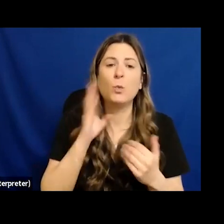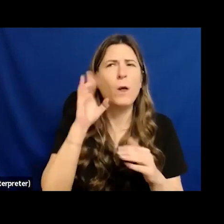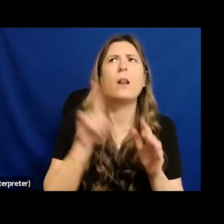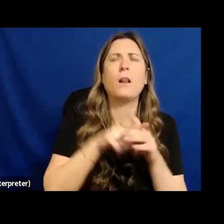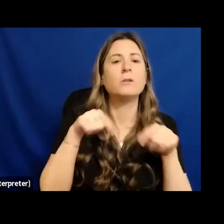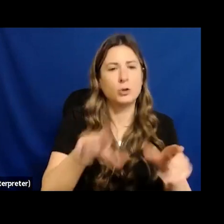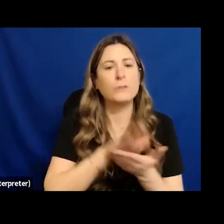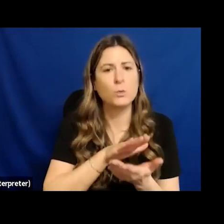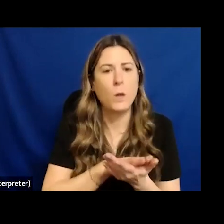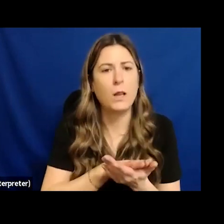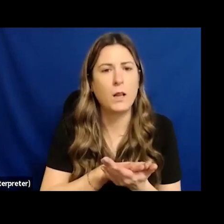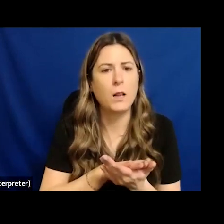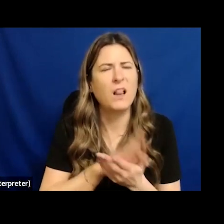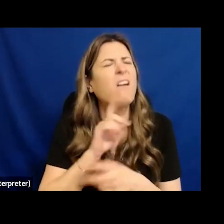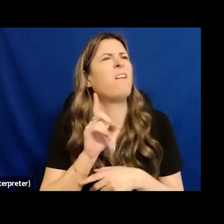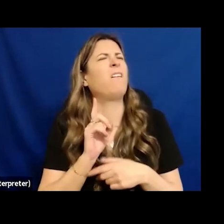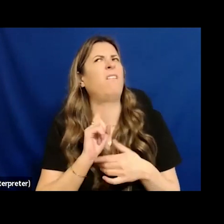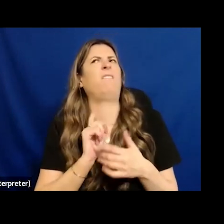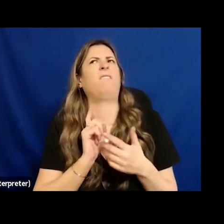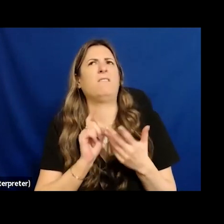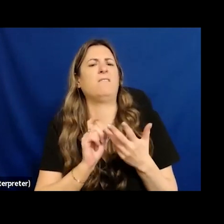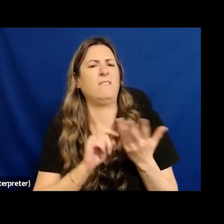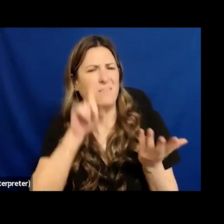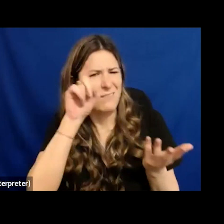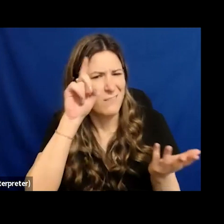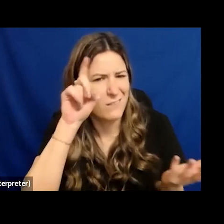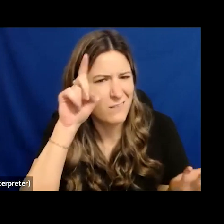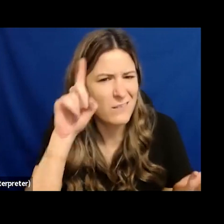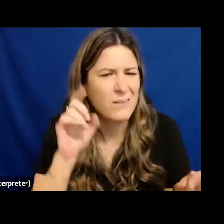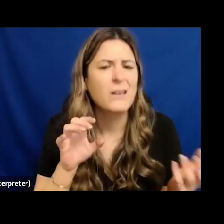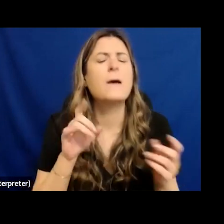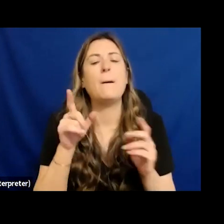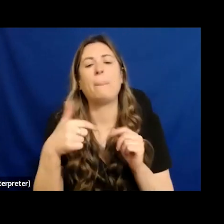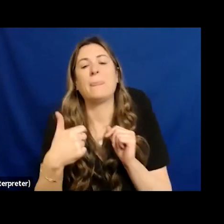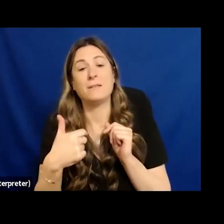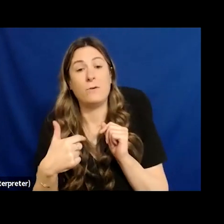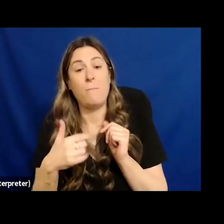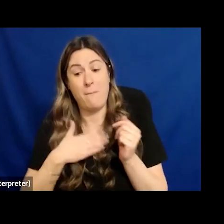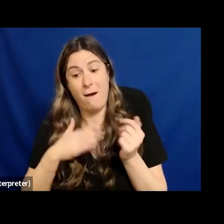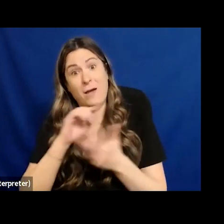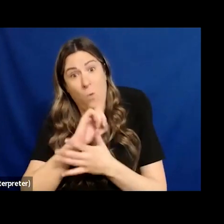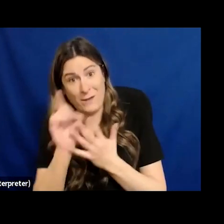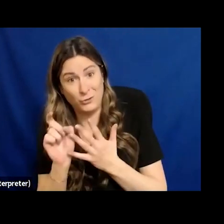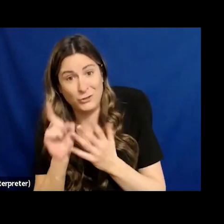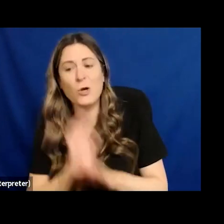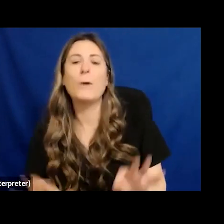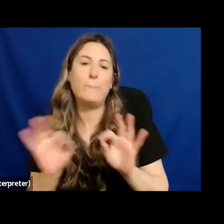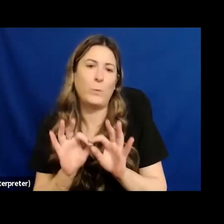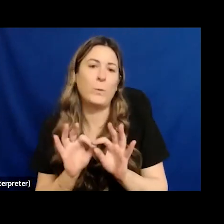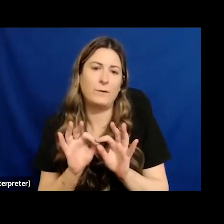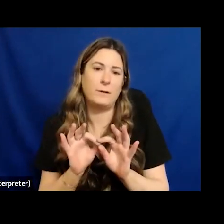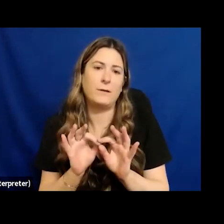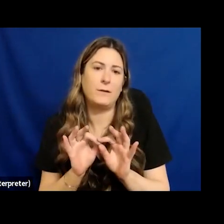tries to learn from me those things are really important to me that I have now become a mentor or a peer